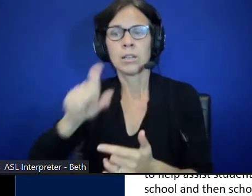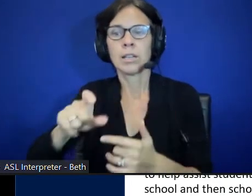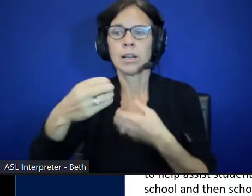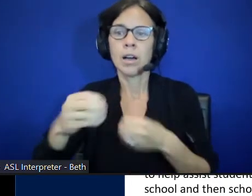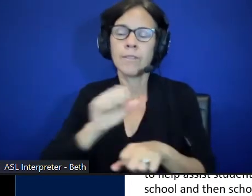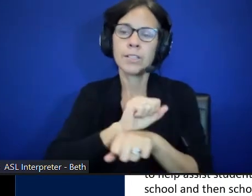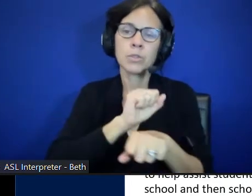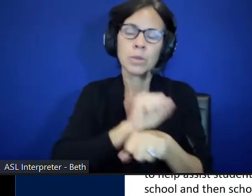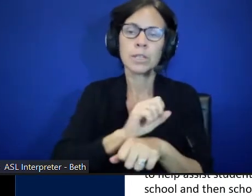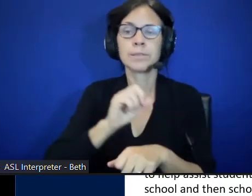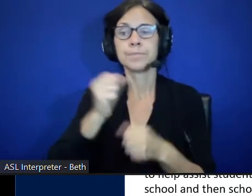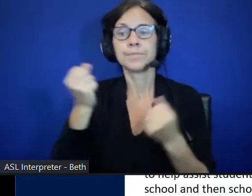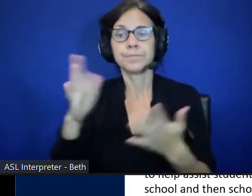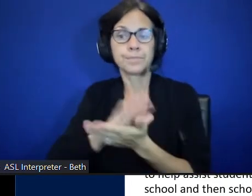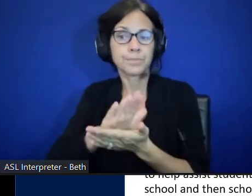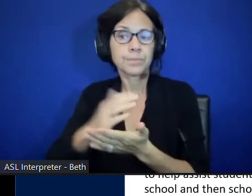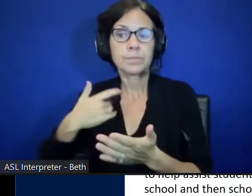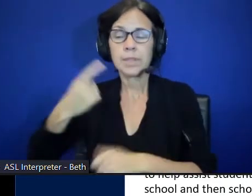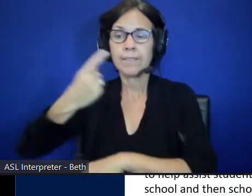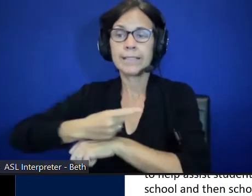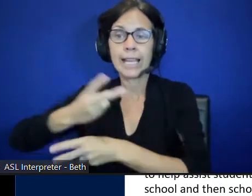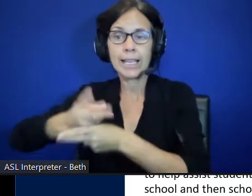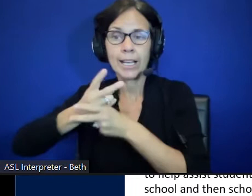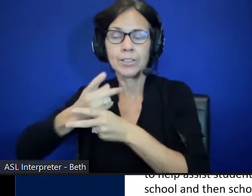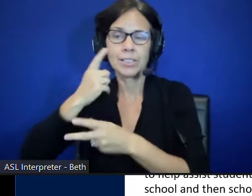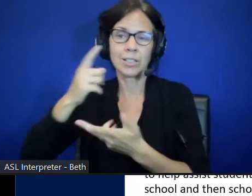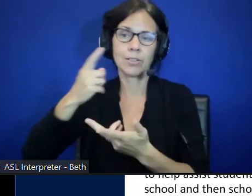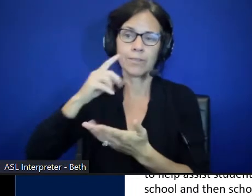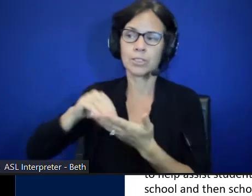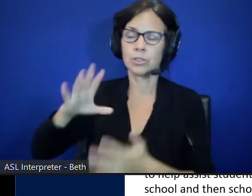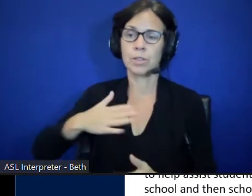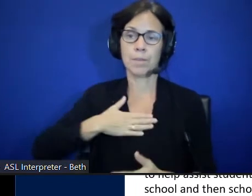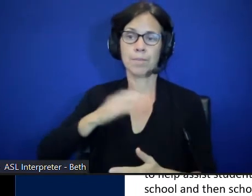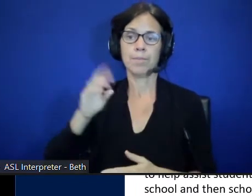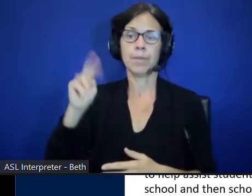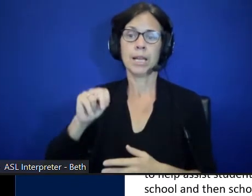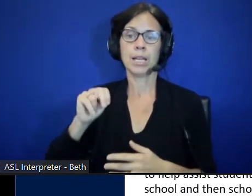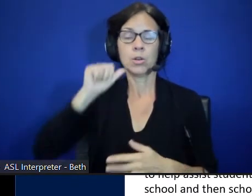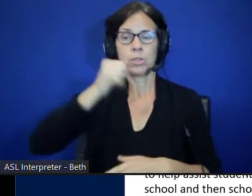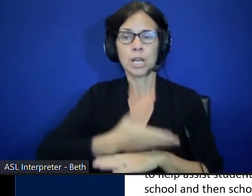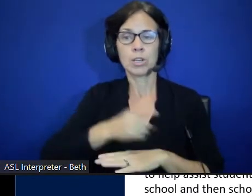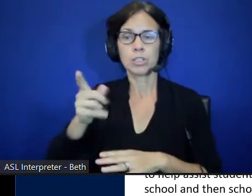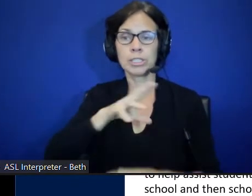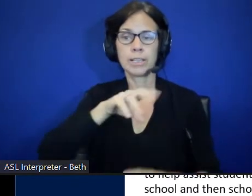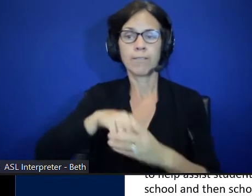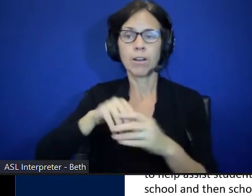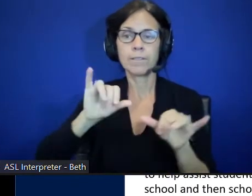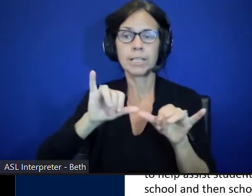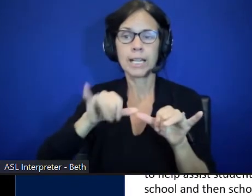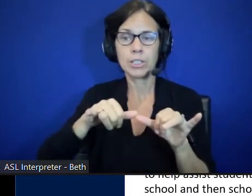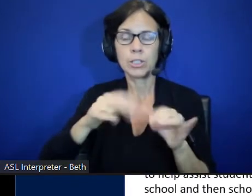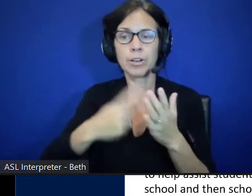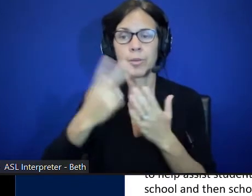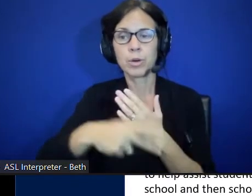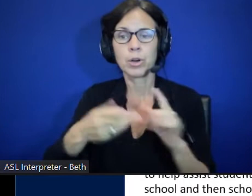daycares that are available for students to work at. And my own daughter's part of an engineering program in high